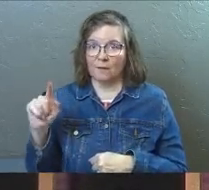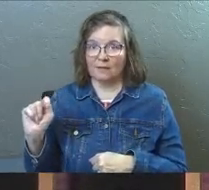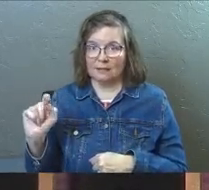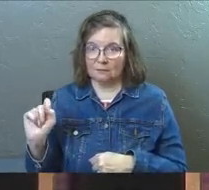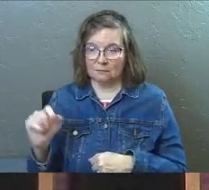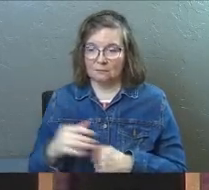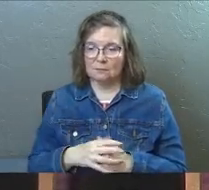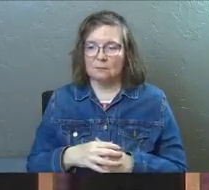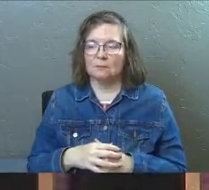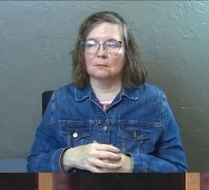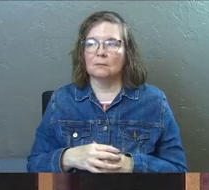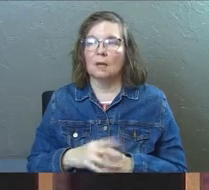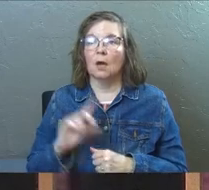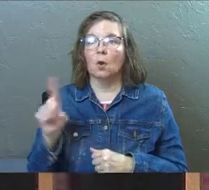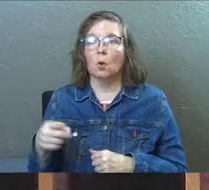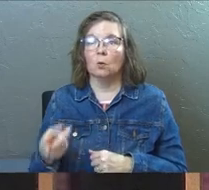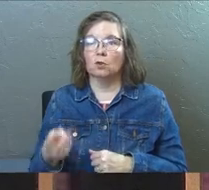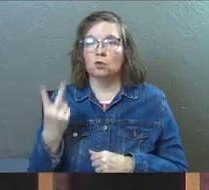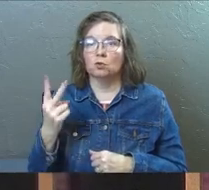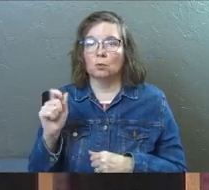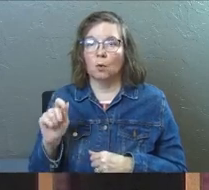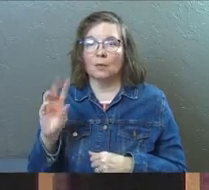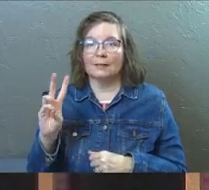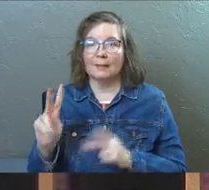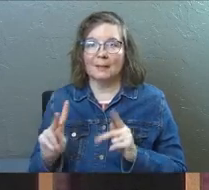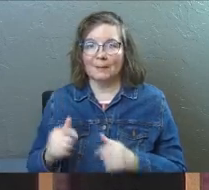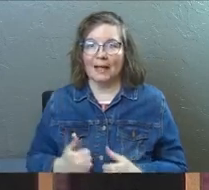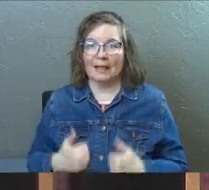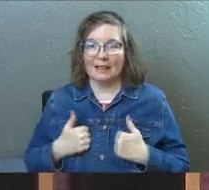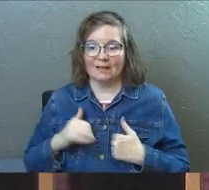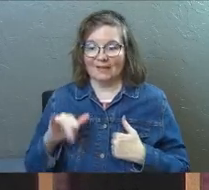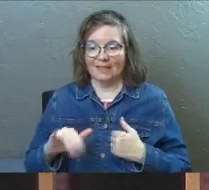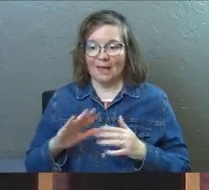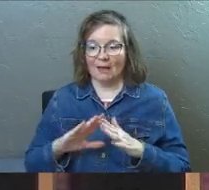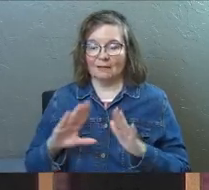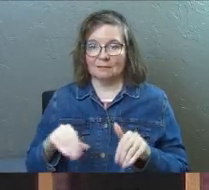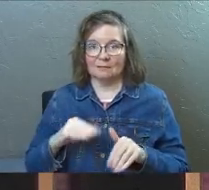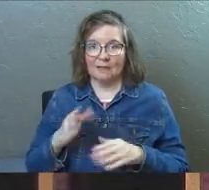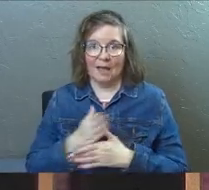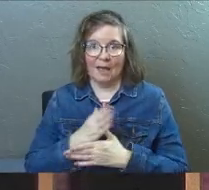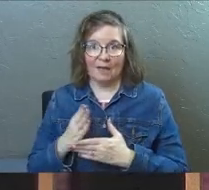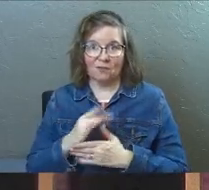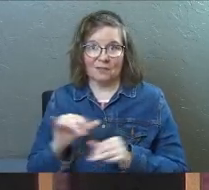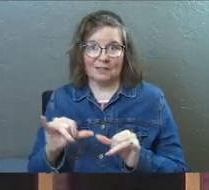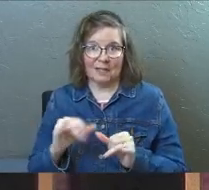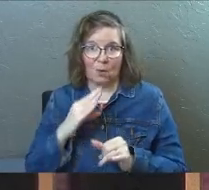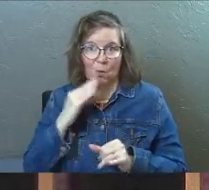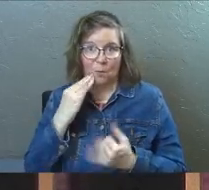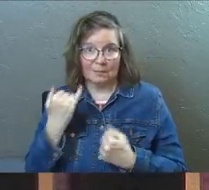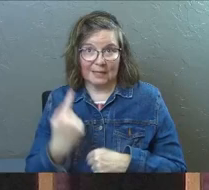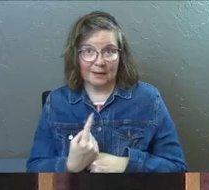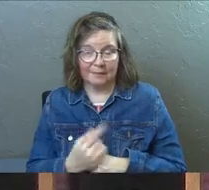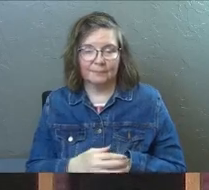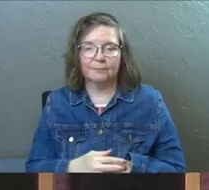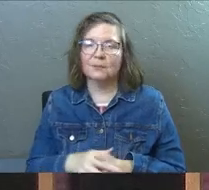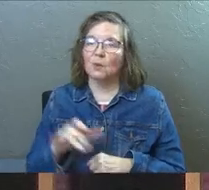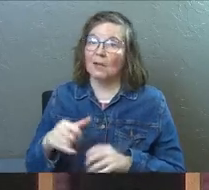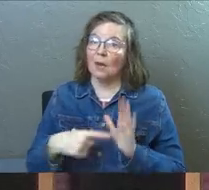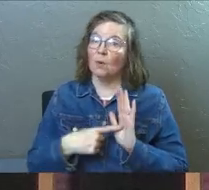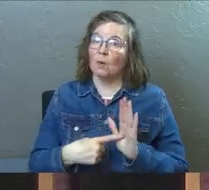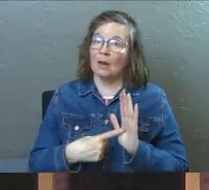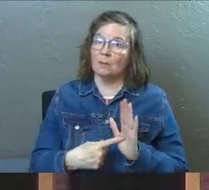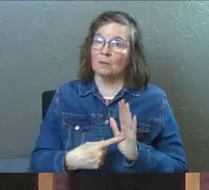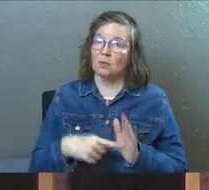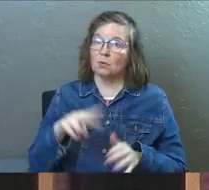and only 2.6 people live in that average home today. So that